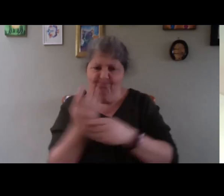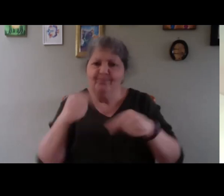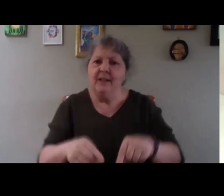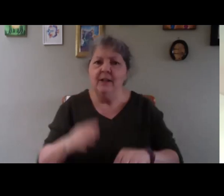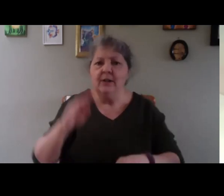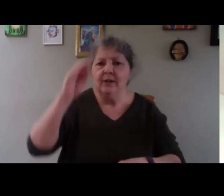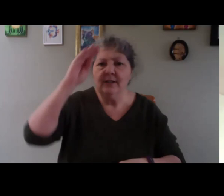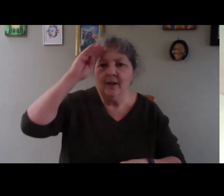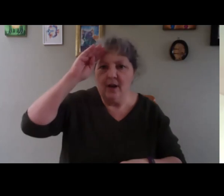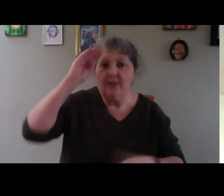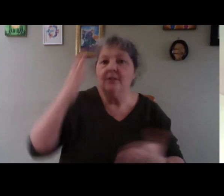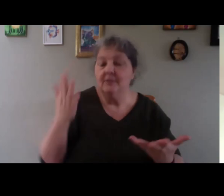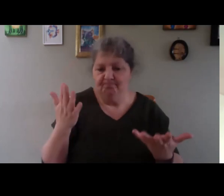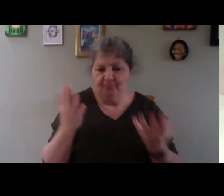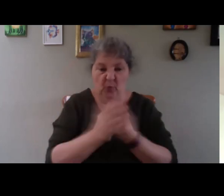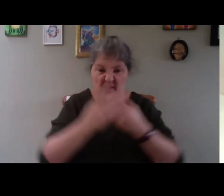climate.